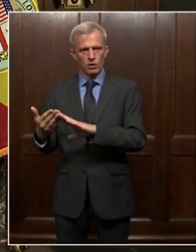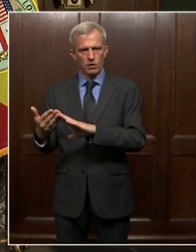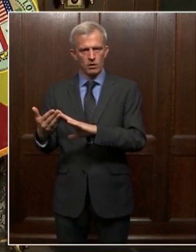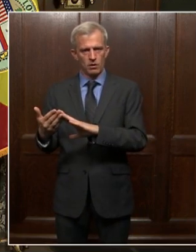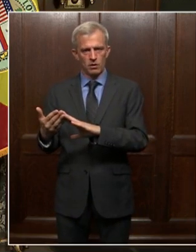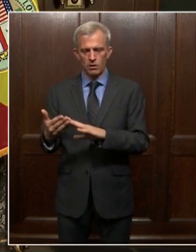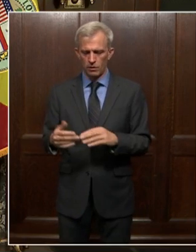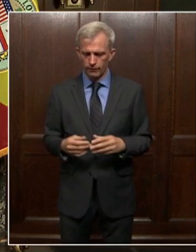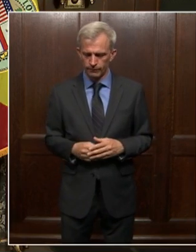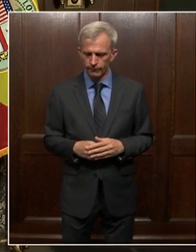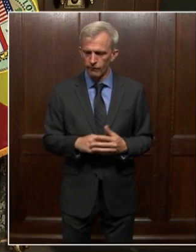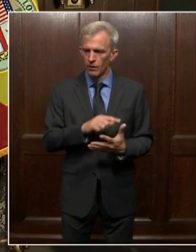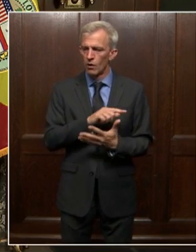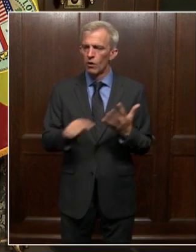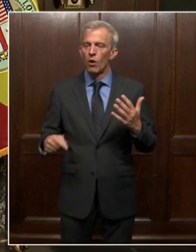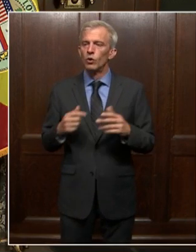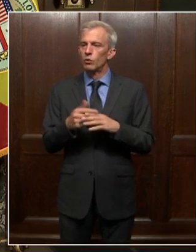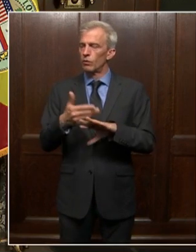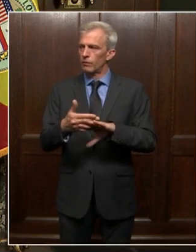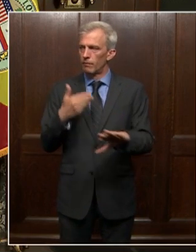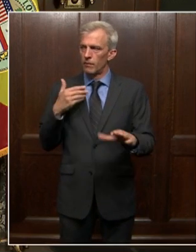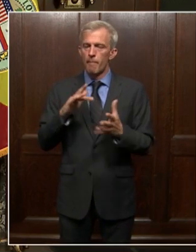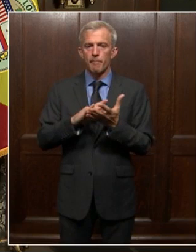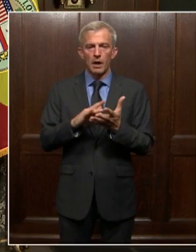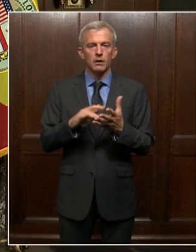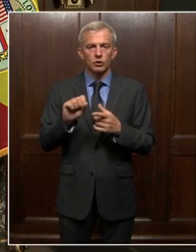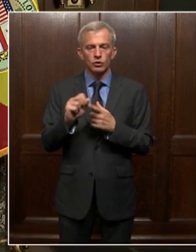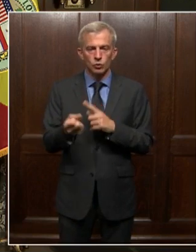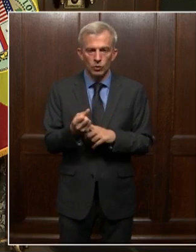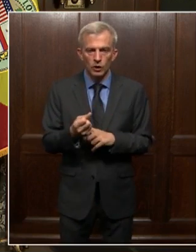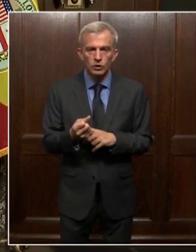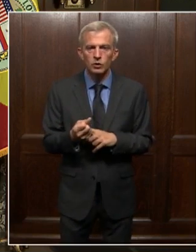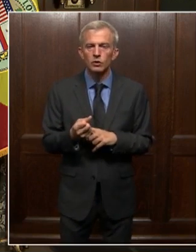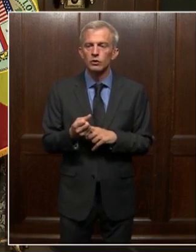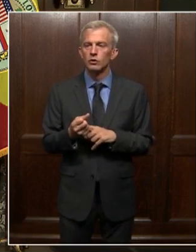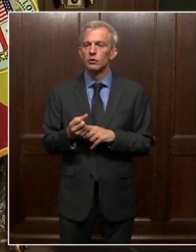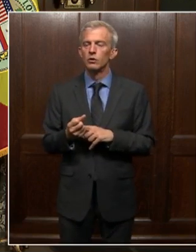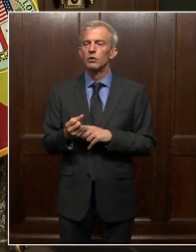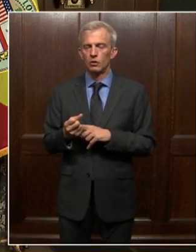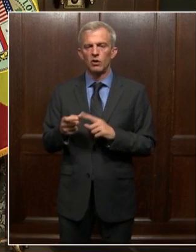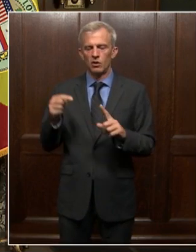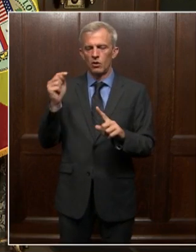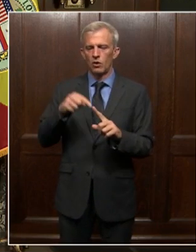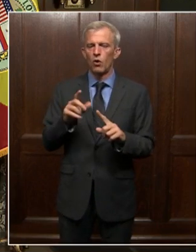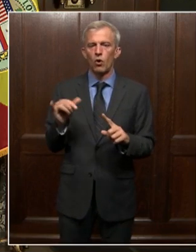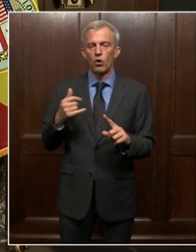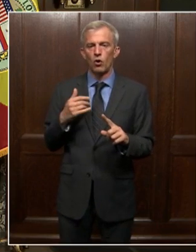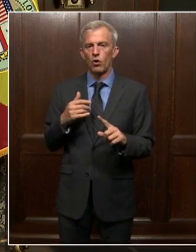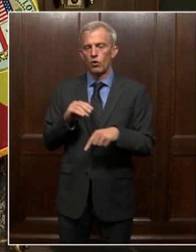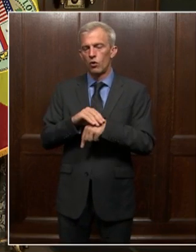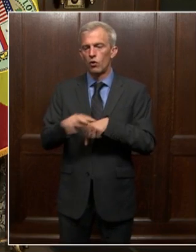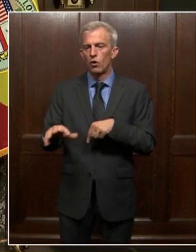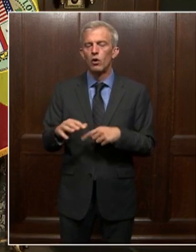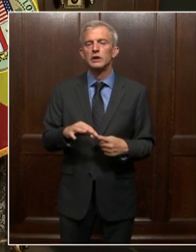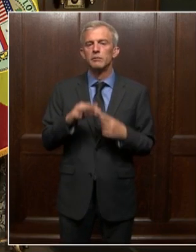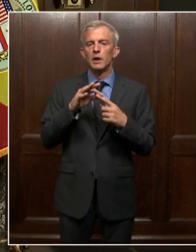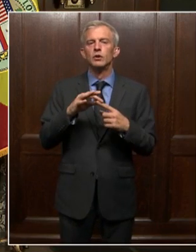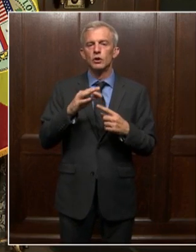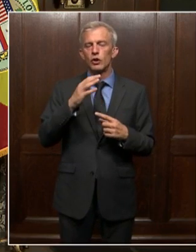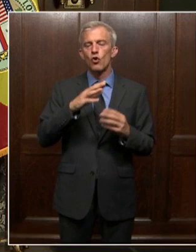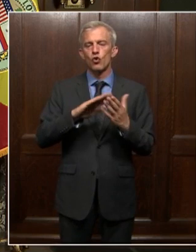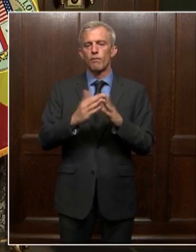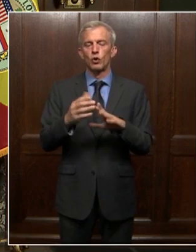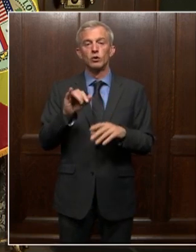Those with pre-existing health conditions, this right here also has an impact especially on communities of color.